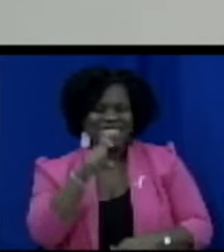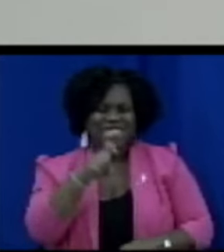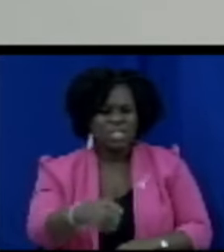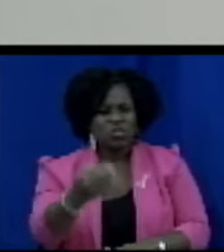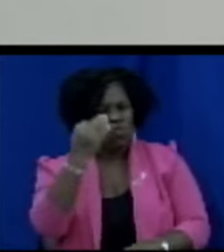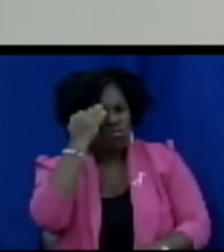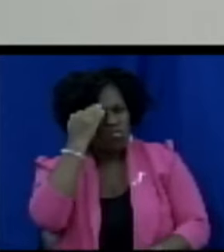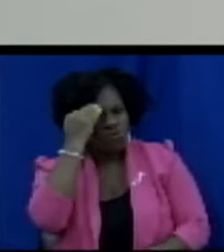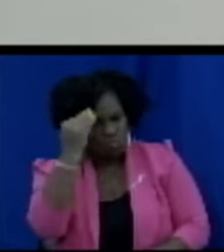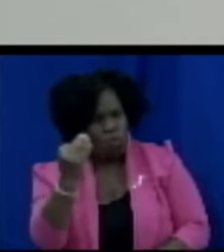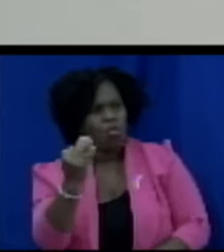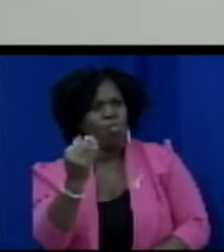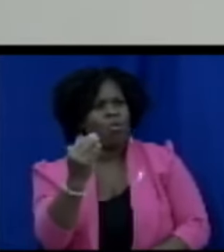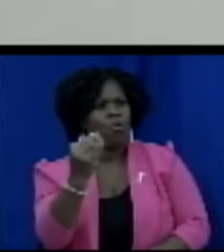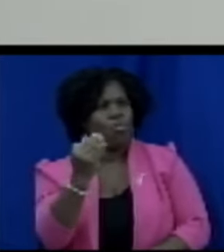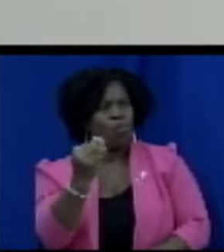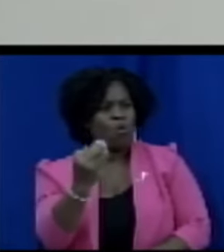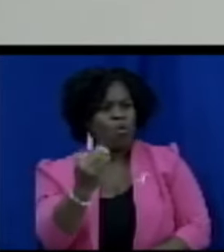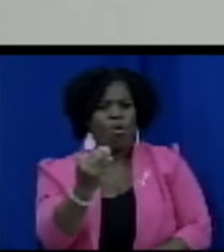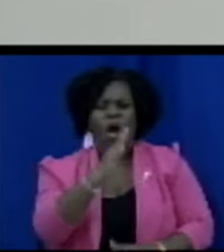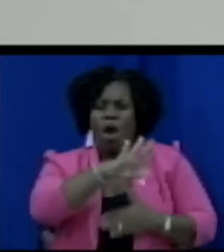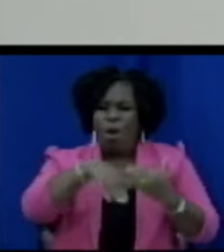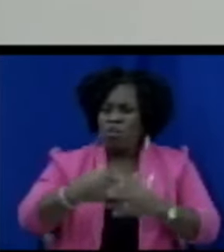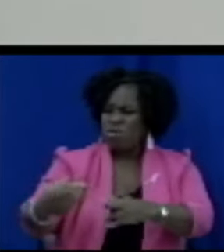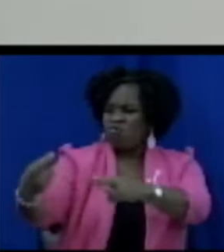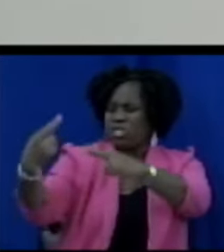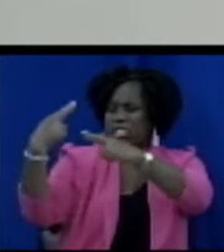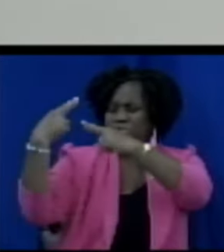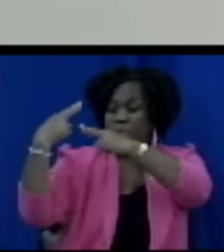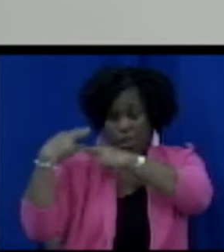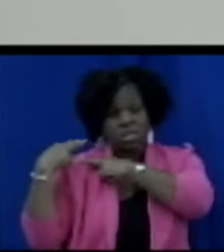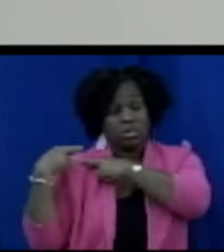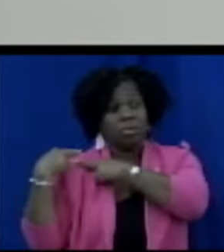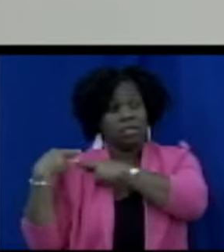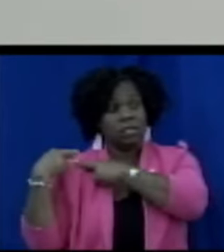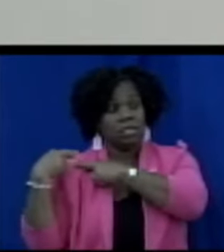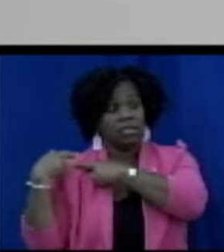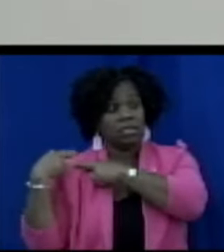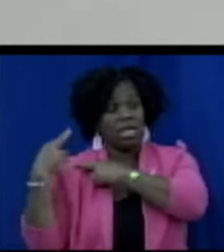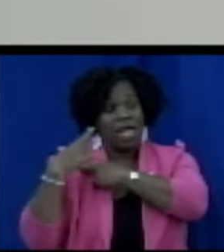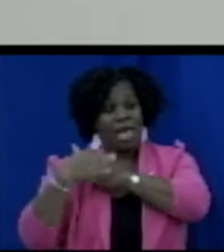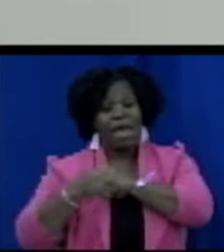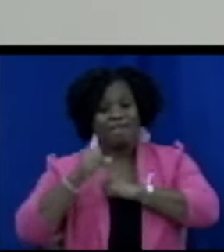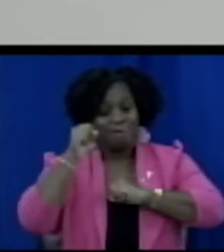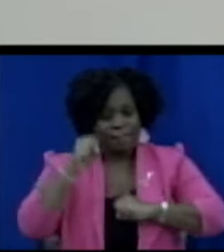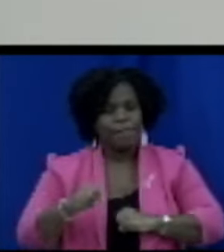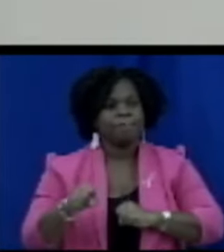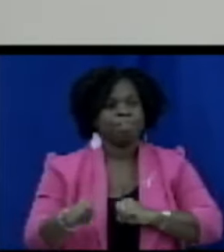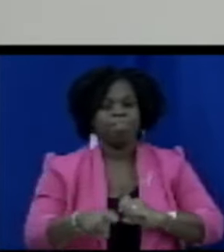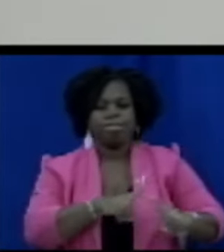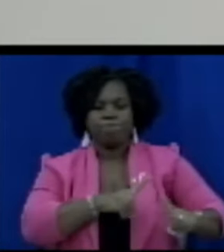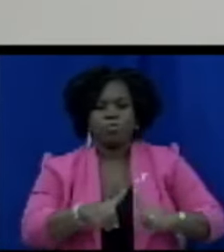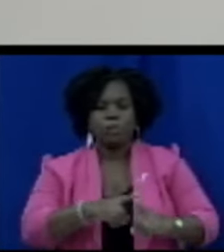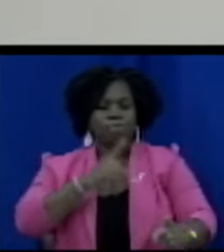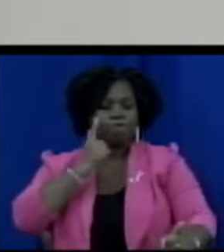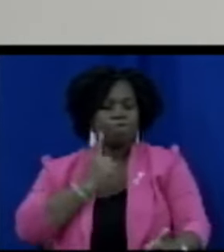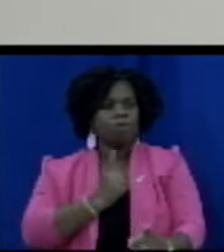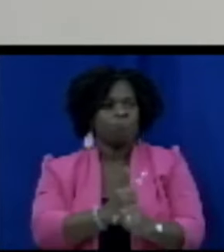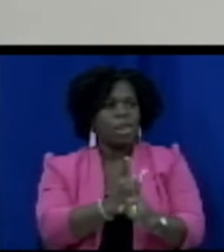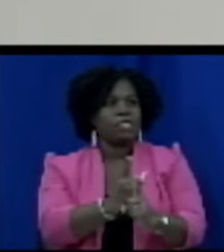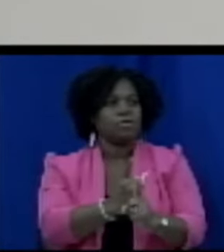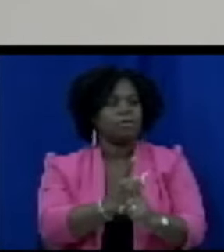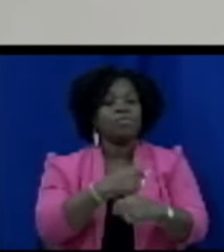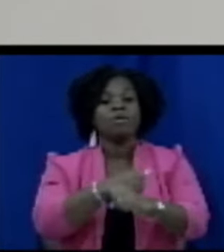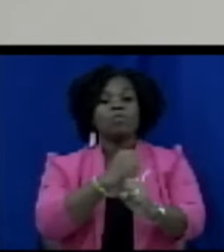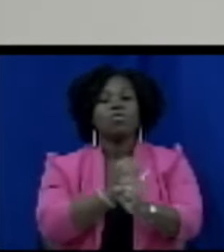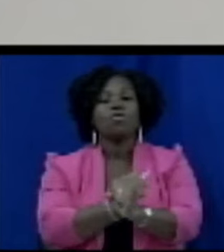of what their responsibilities are and they can act properly to ensure